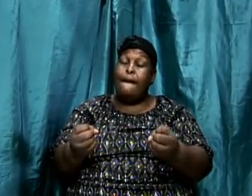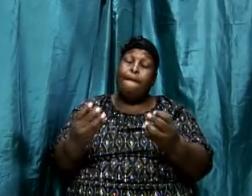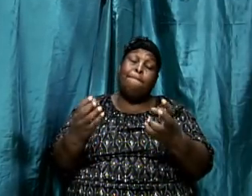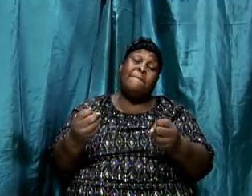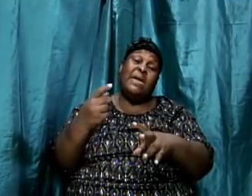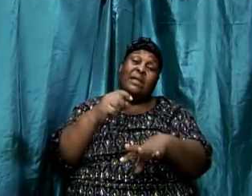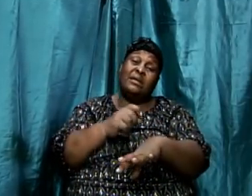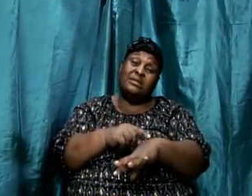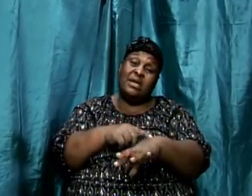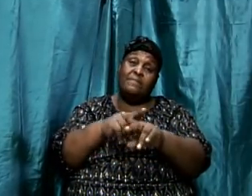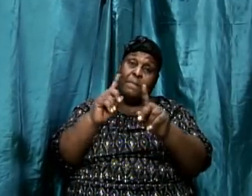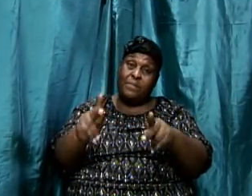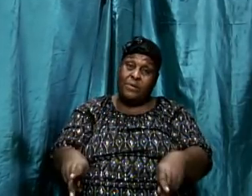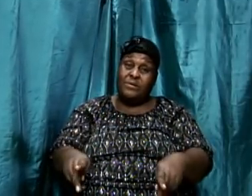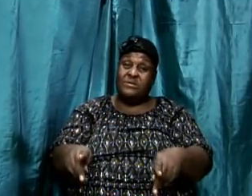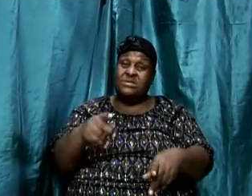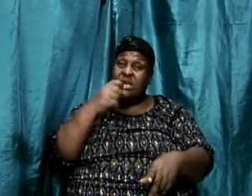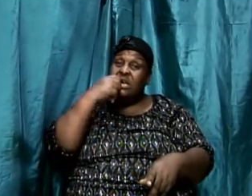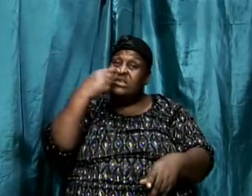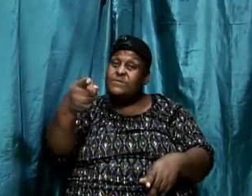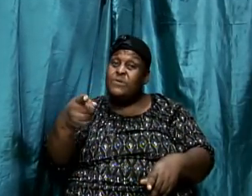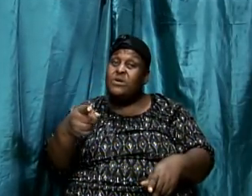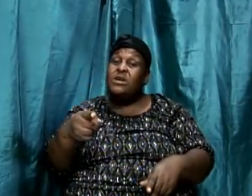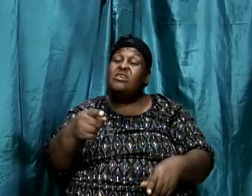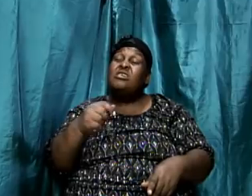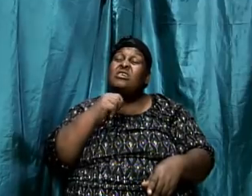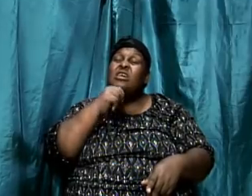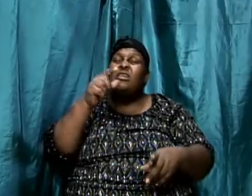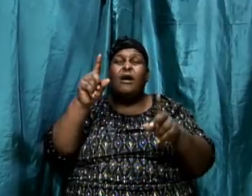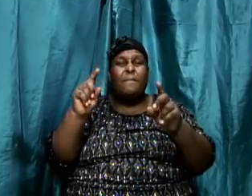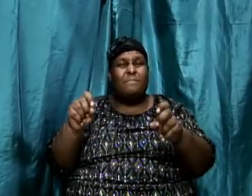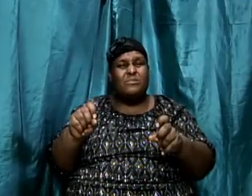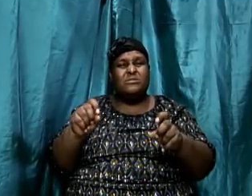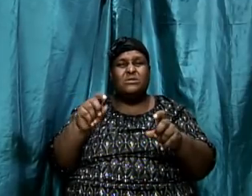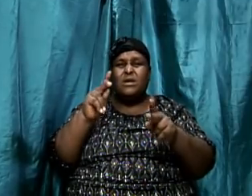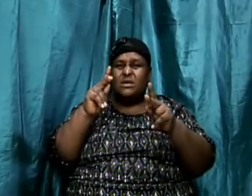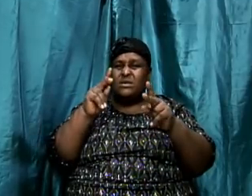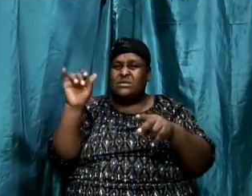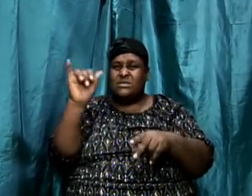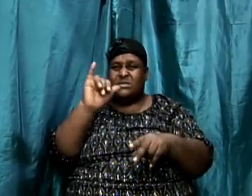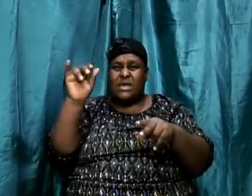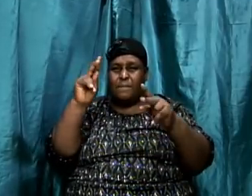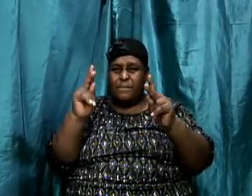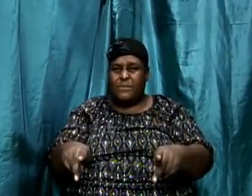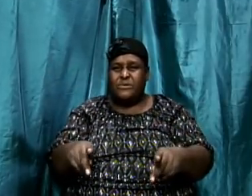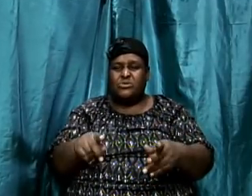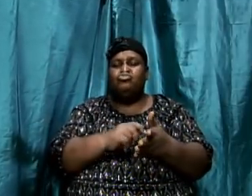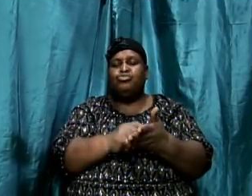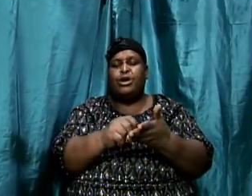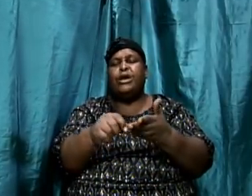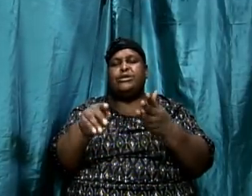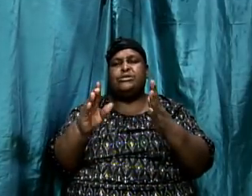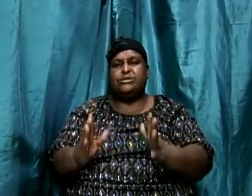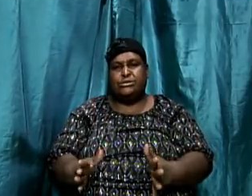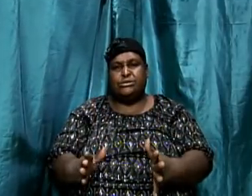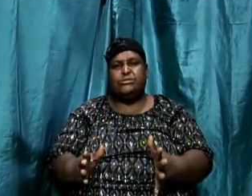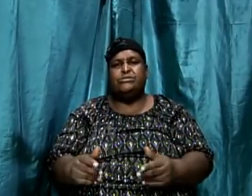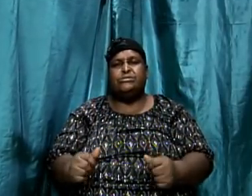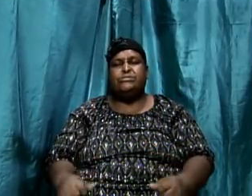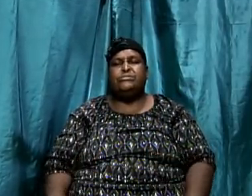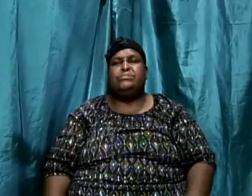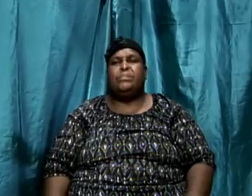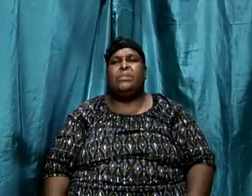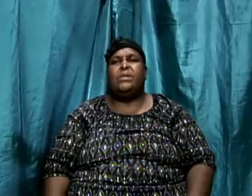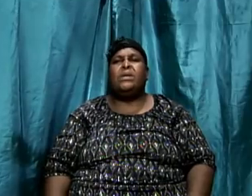the person who is speaking is not necessarily the person who actually is writing. So for example, Matthew